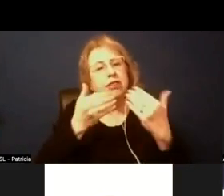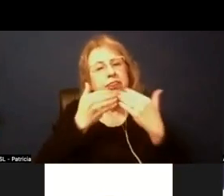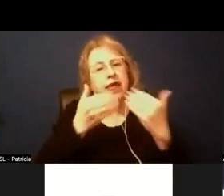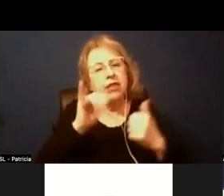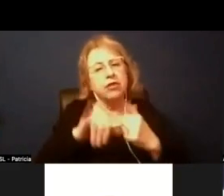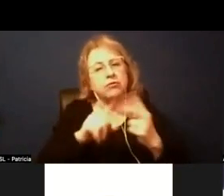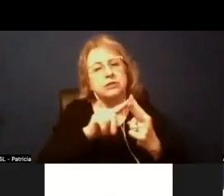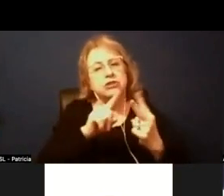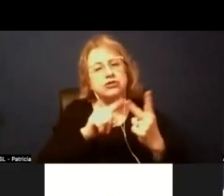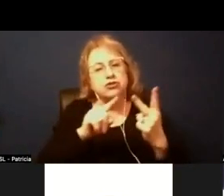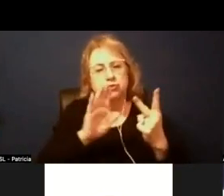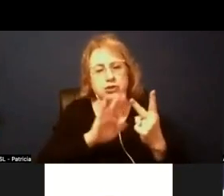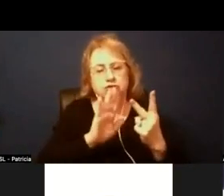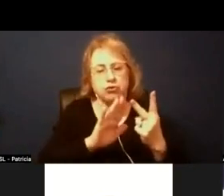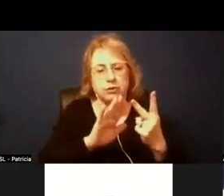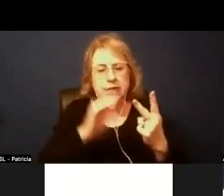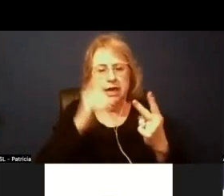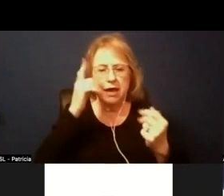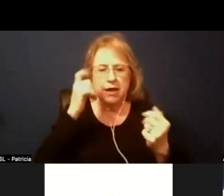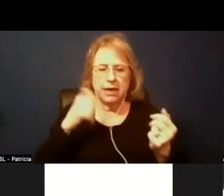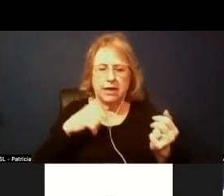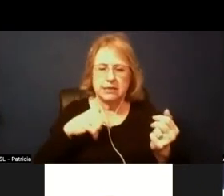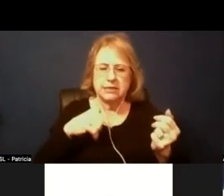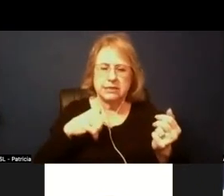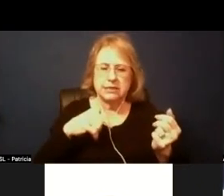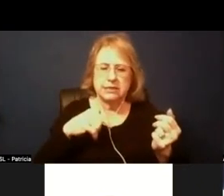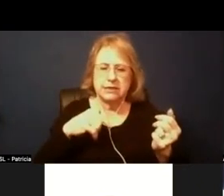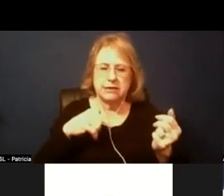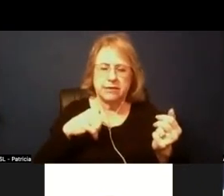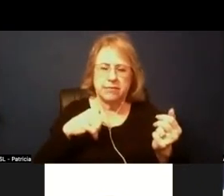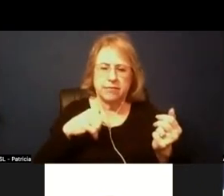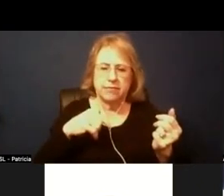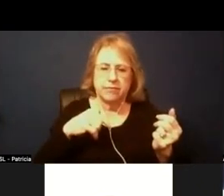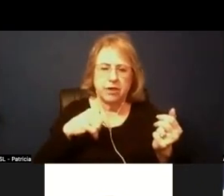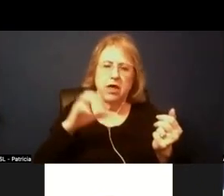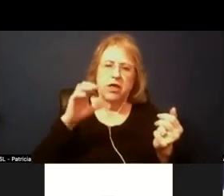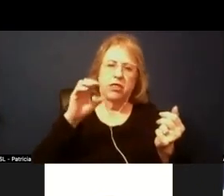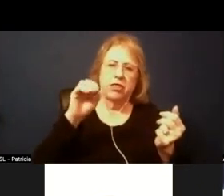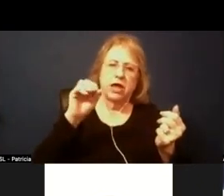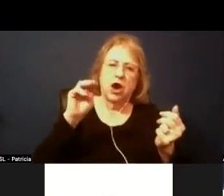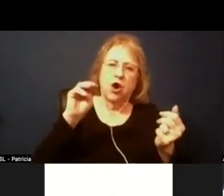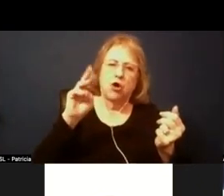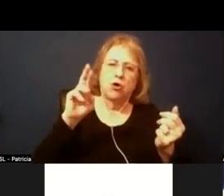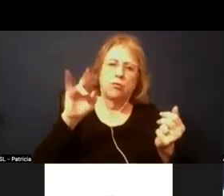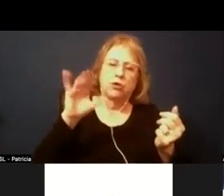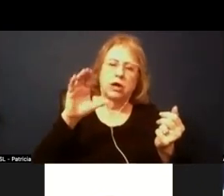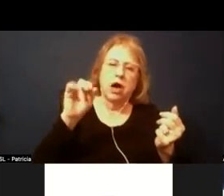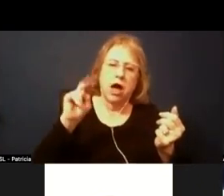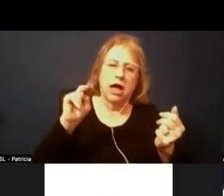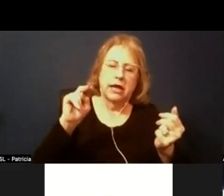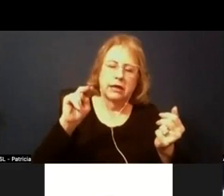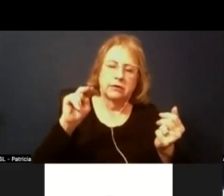you know i can i can probably say i think for the most part the omicron surge has has um subsided